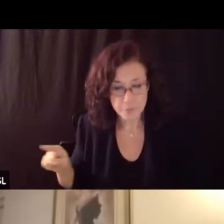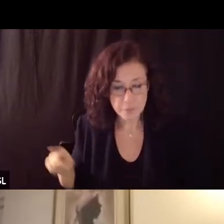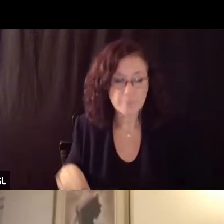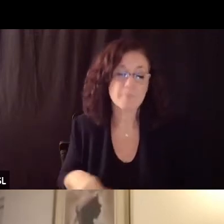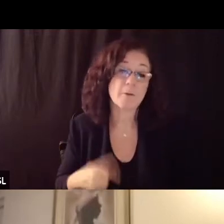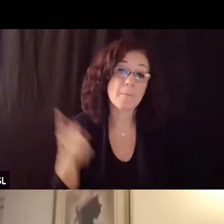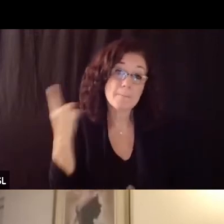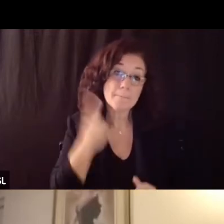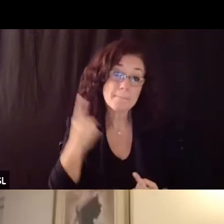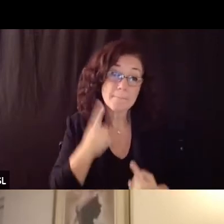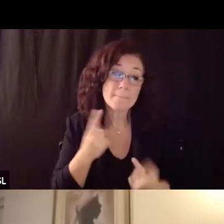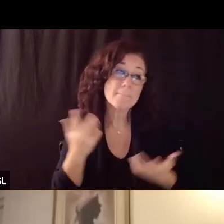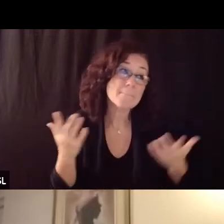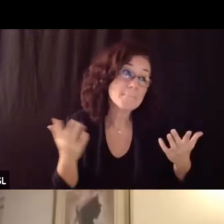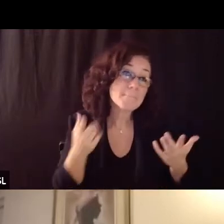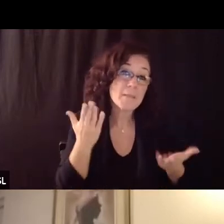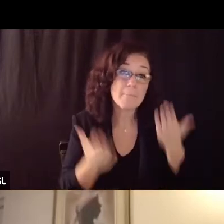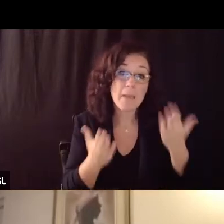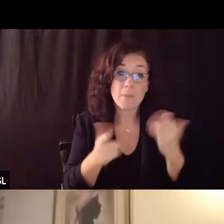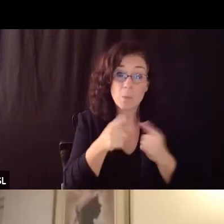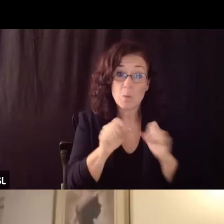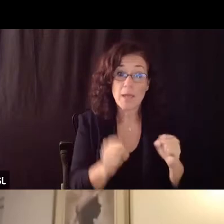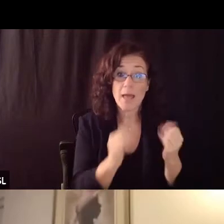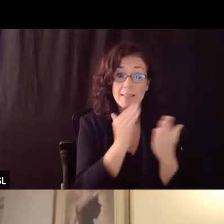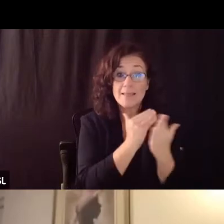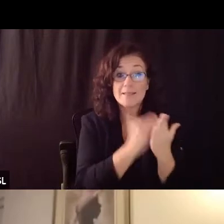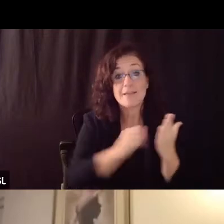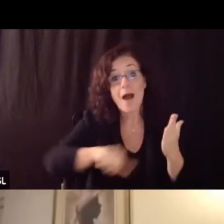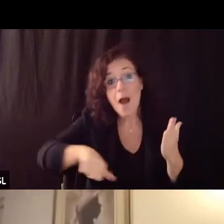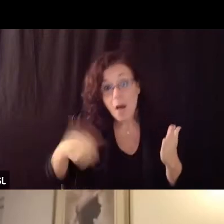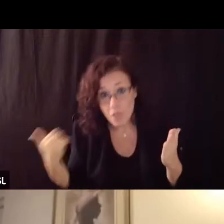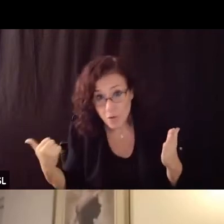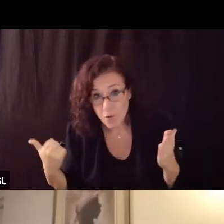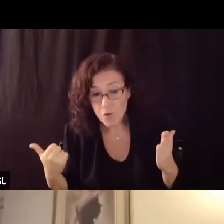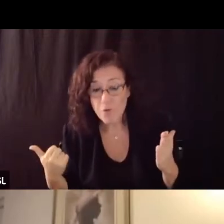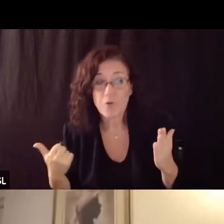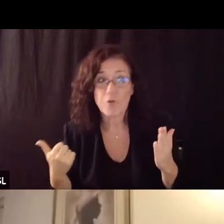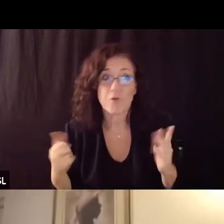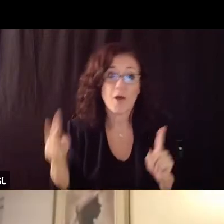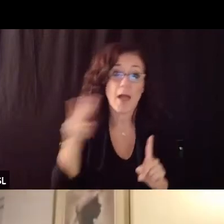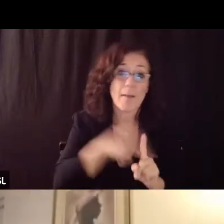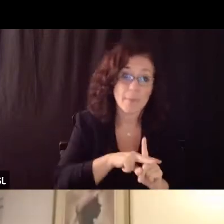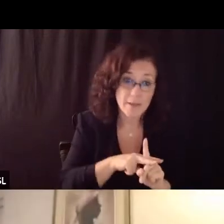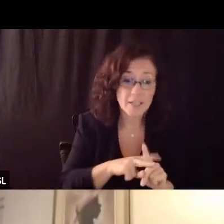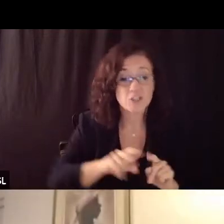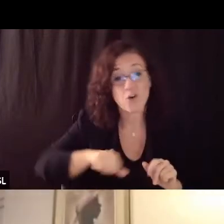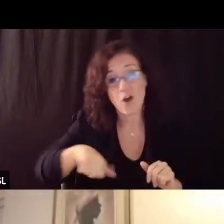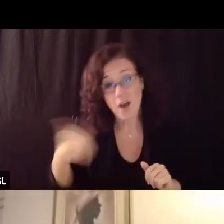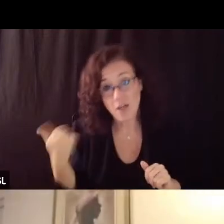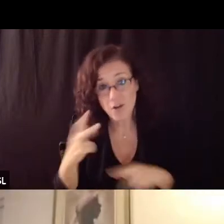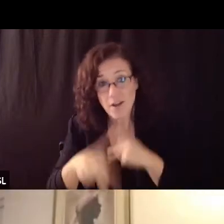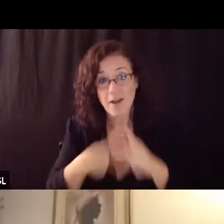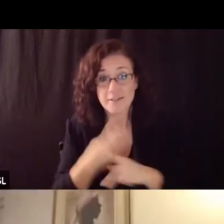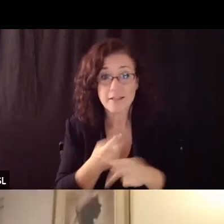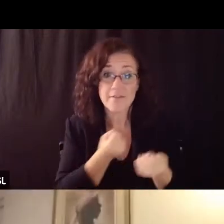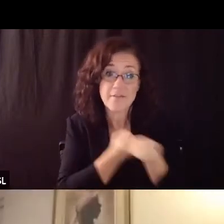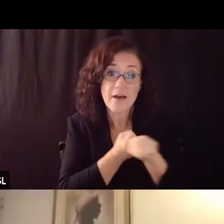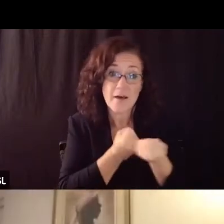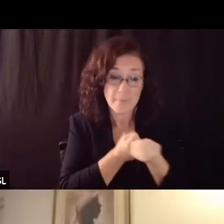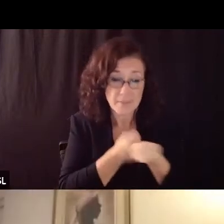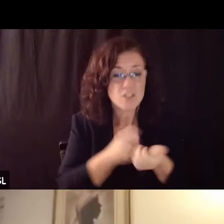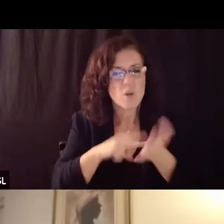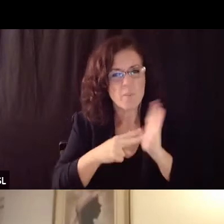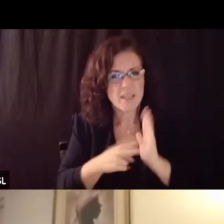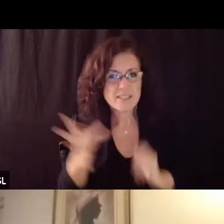could list the other interventions so that the public and the board and parents and teachers and of course students understand